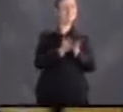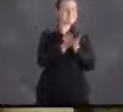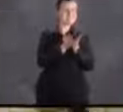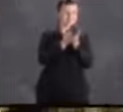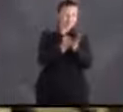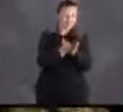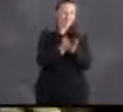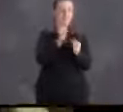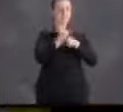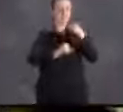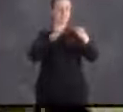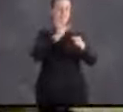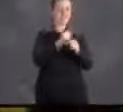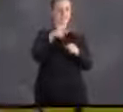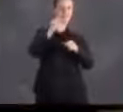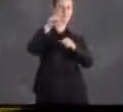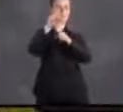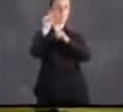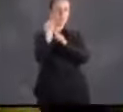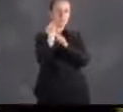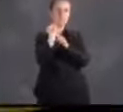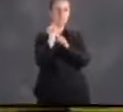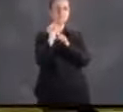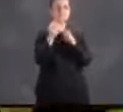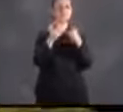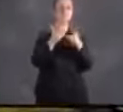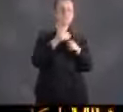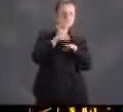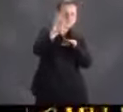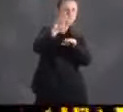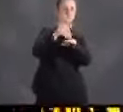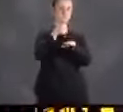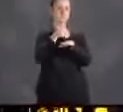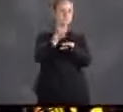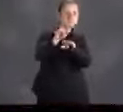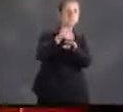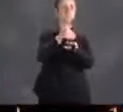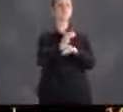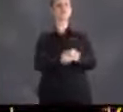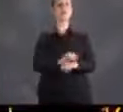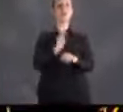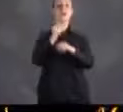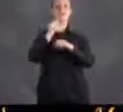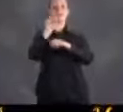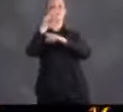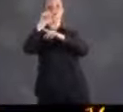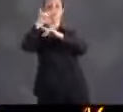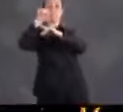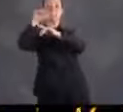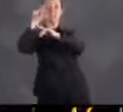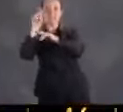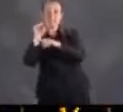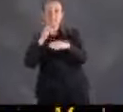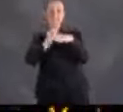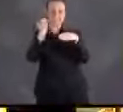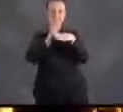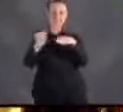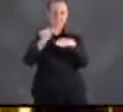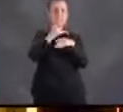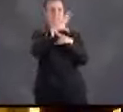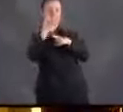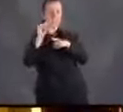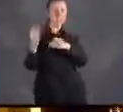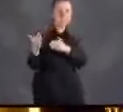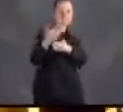run one of the nation's busiest international shipping ports. Our major corporations produce trillions of dollars in annual